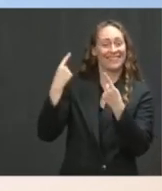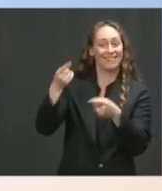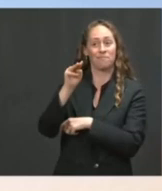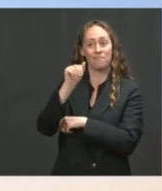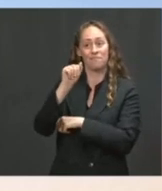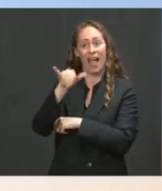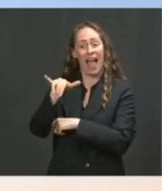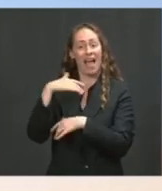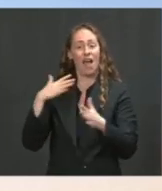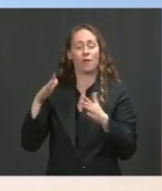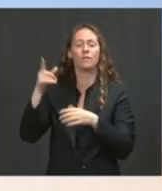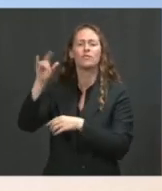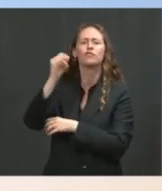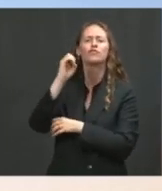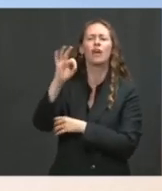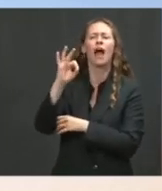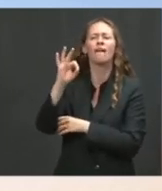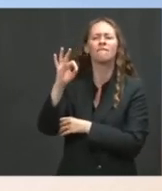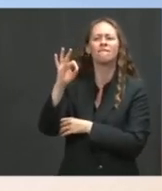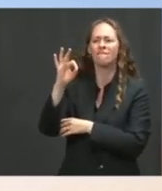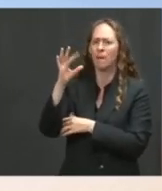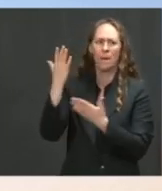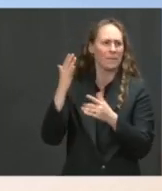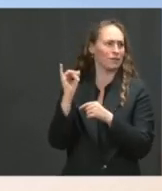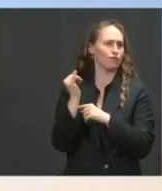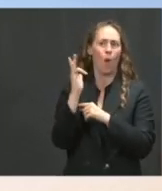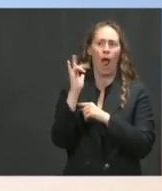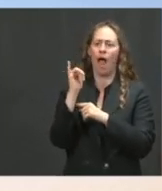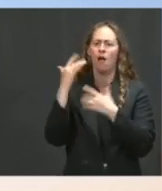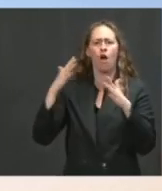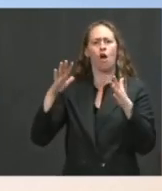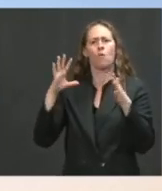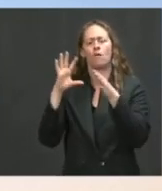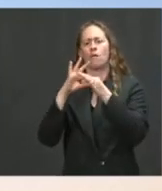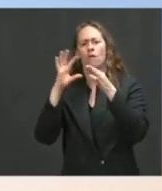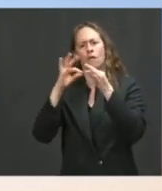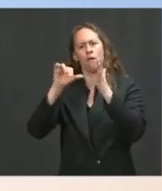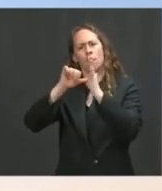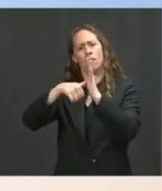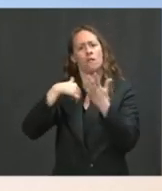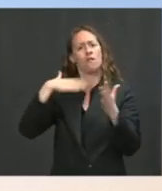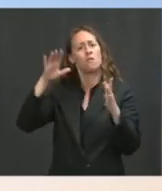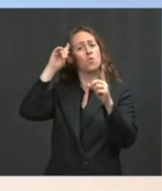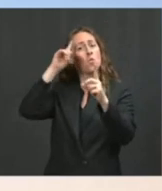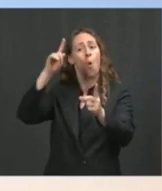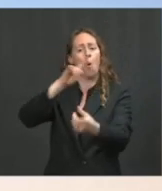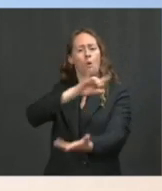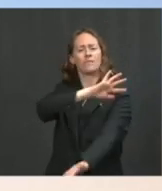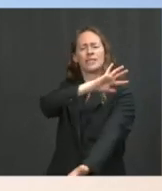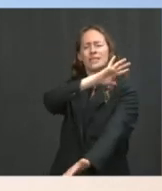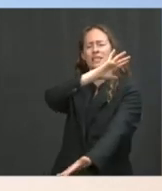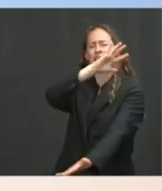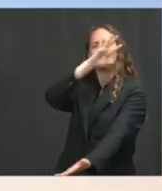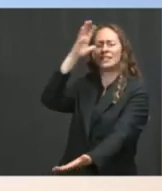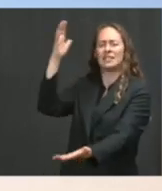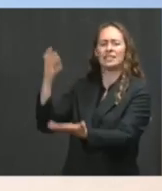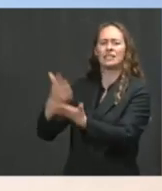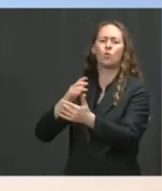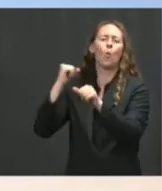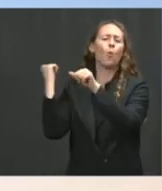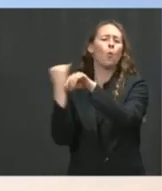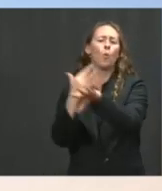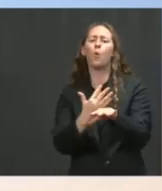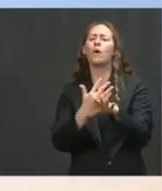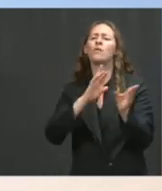in July, is that part of our operational focus was ensuring we had enough supply to provide booster shots should that be a decision made by the